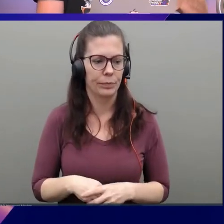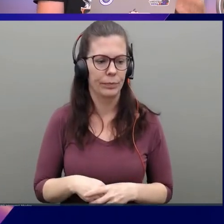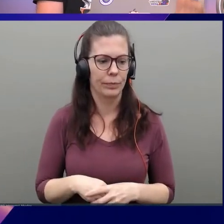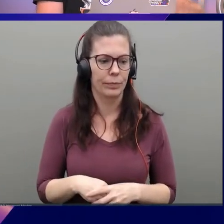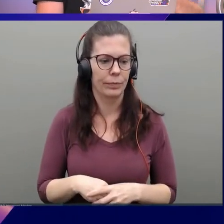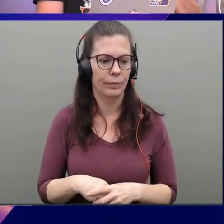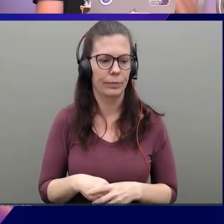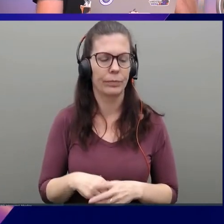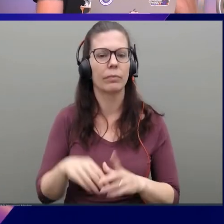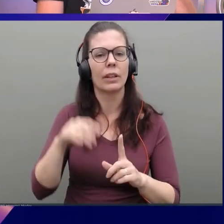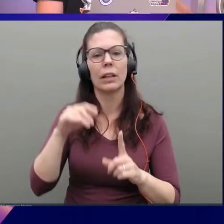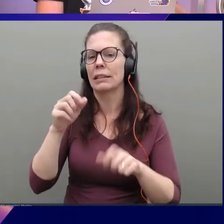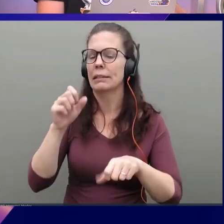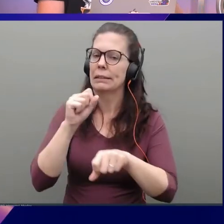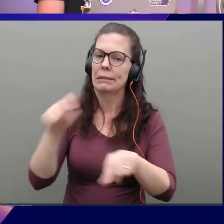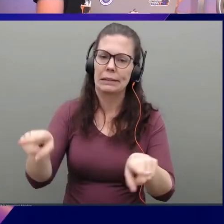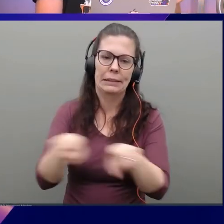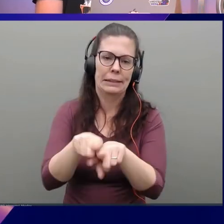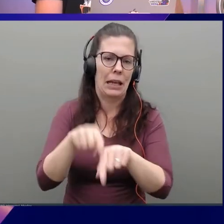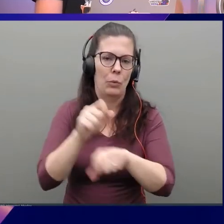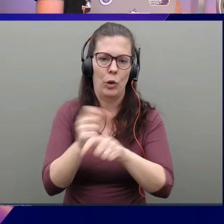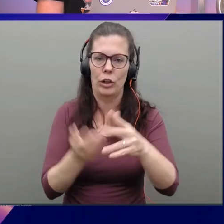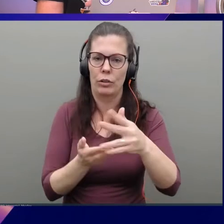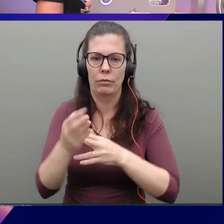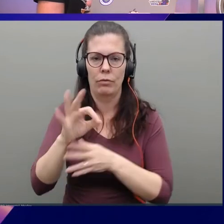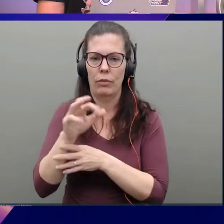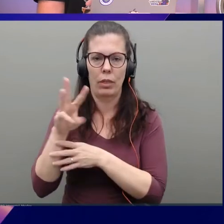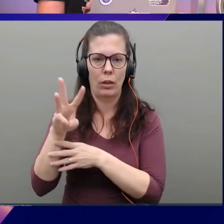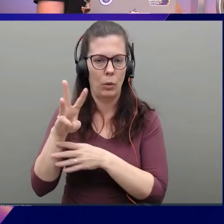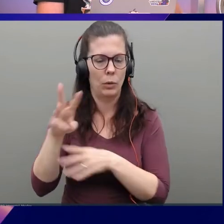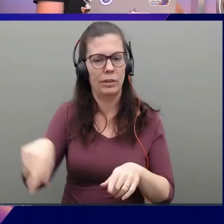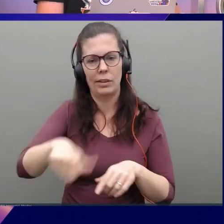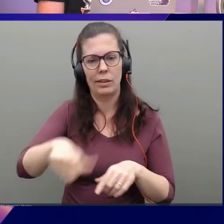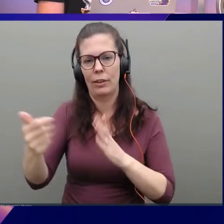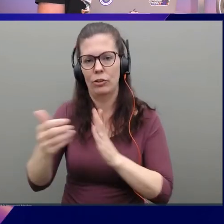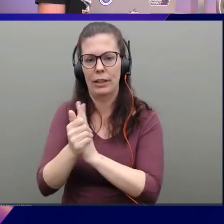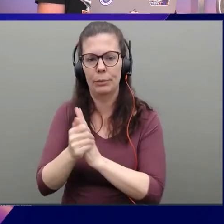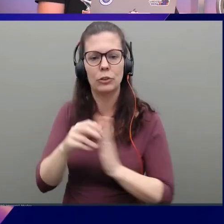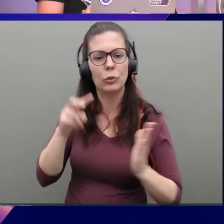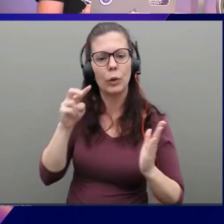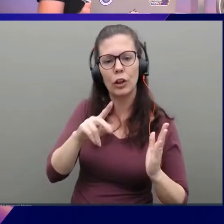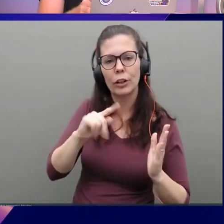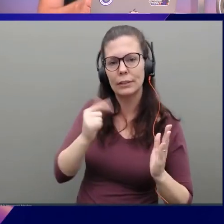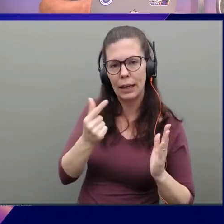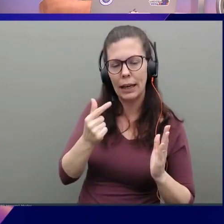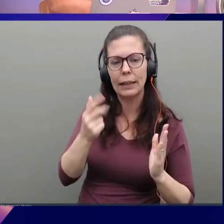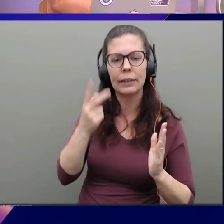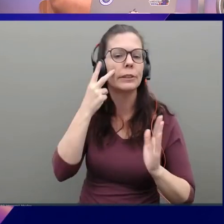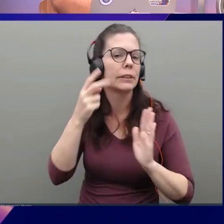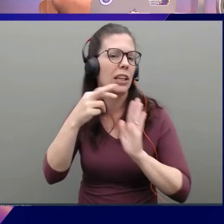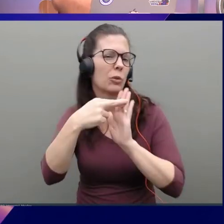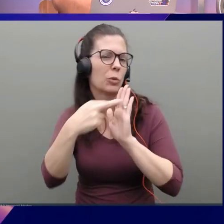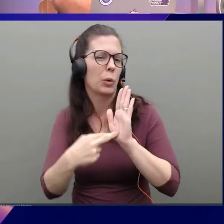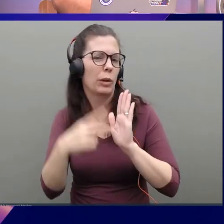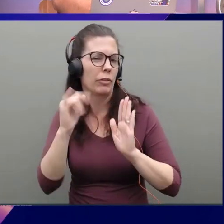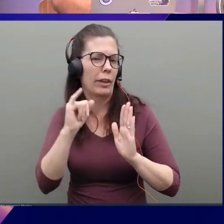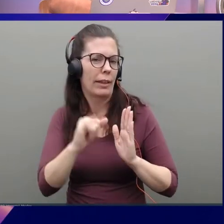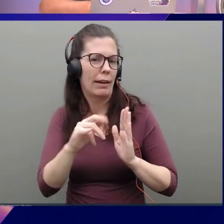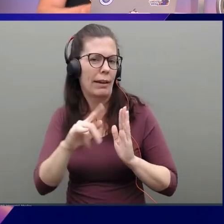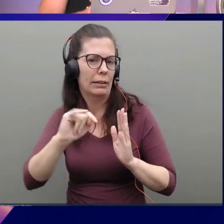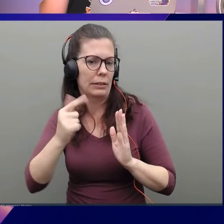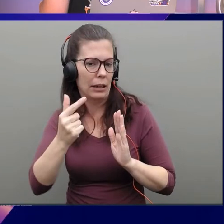as all the other attachments. We're going to look at the tag, check the policy document, and see what the rules are for that tag. So, we can see here that it says it hit